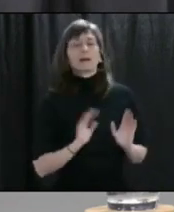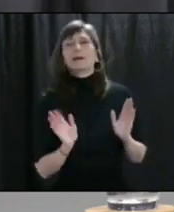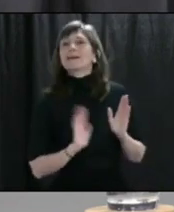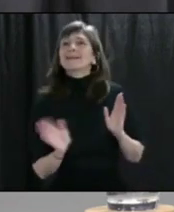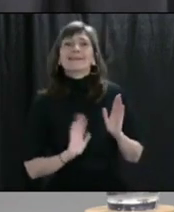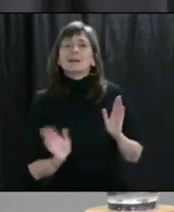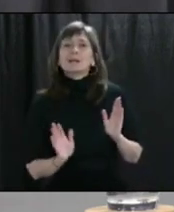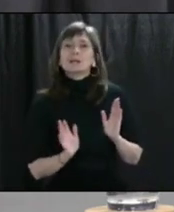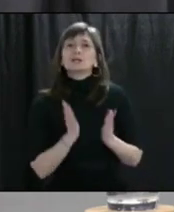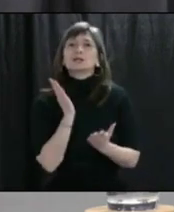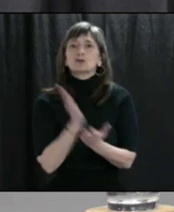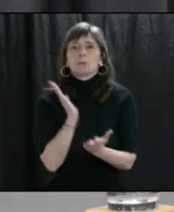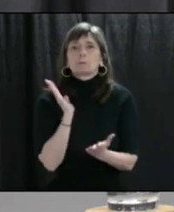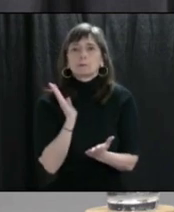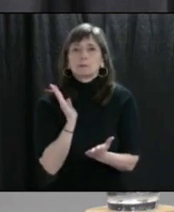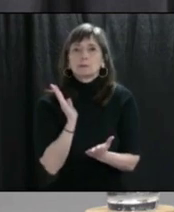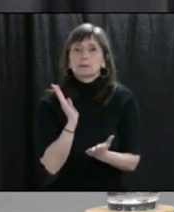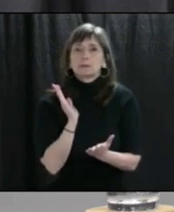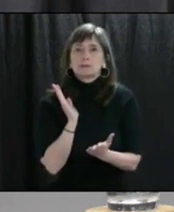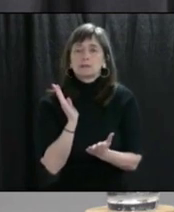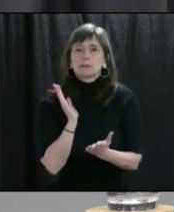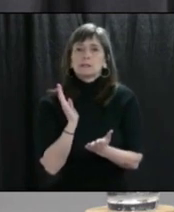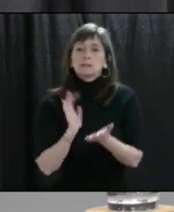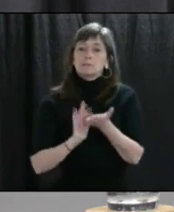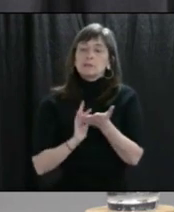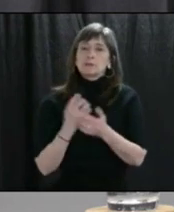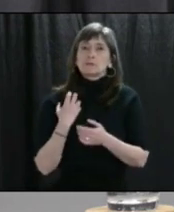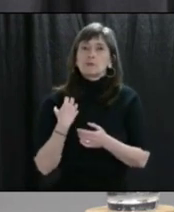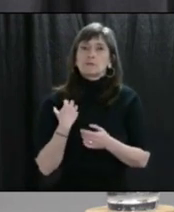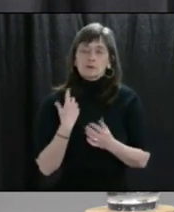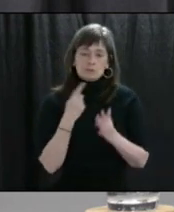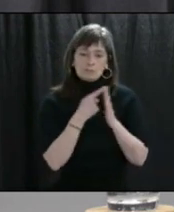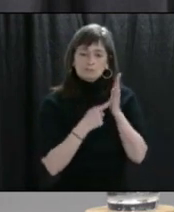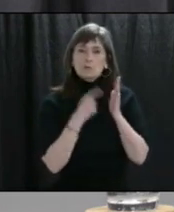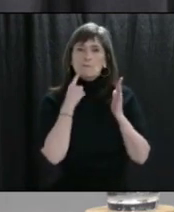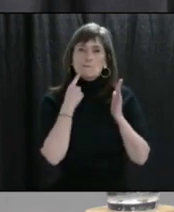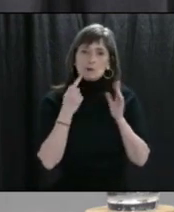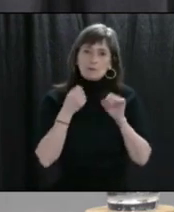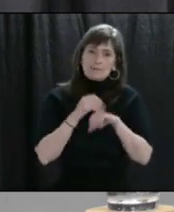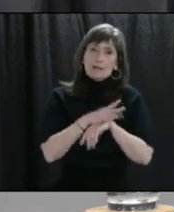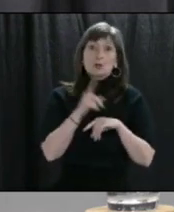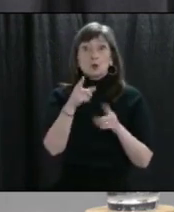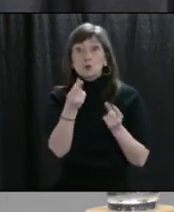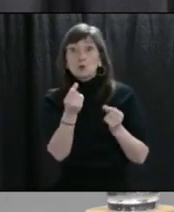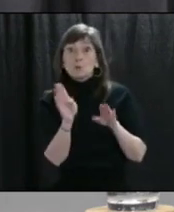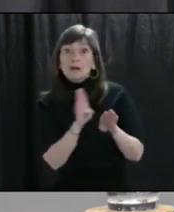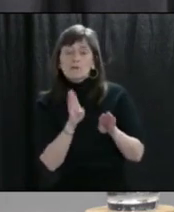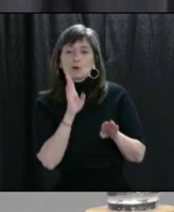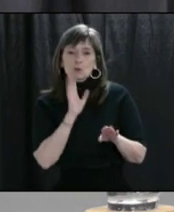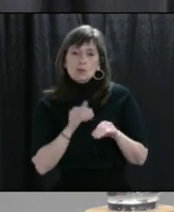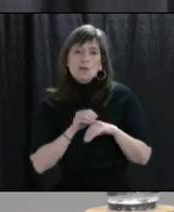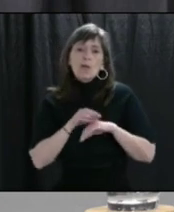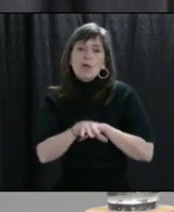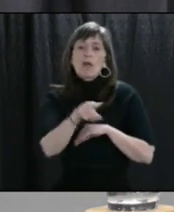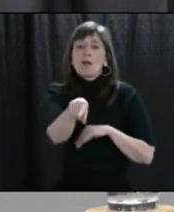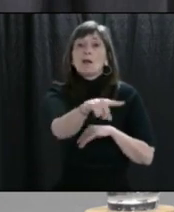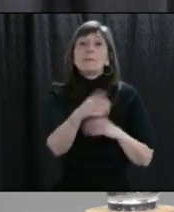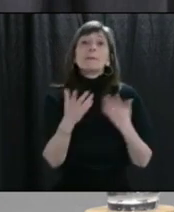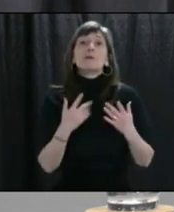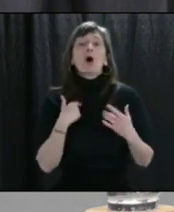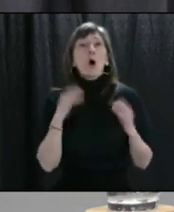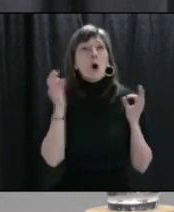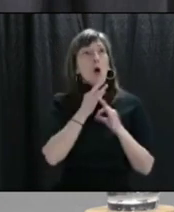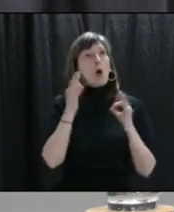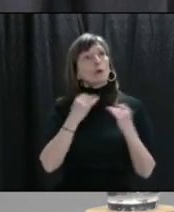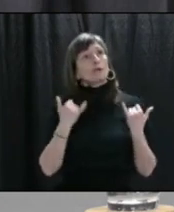Officer of Health has put in place. What you do today will have repercussions. They may not come for a few days,